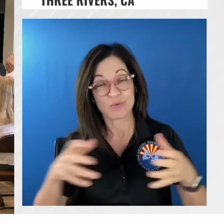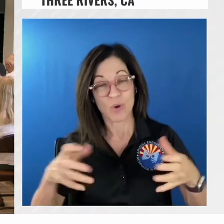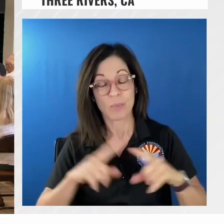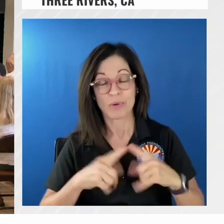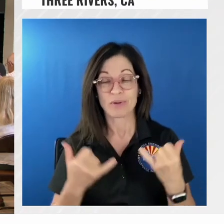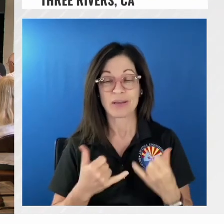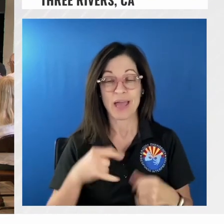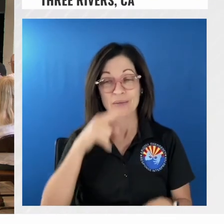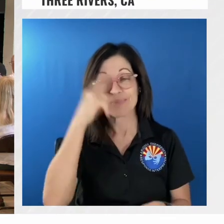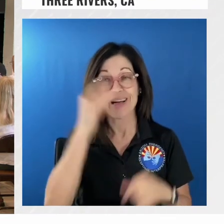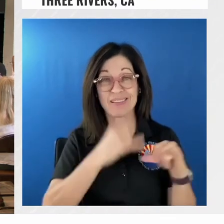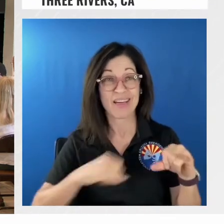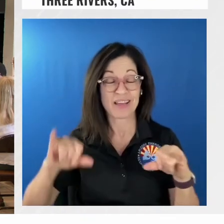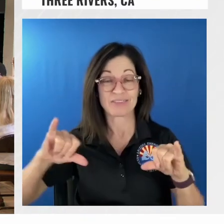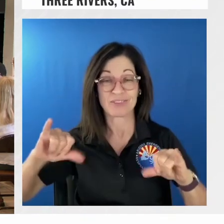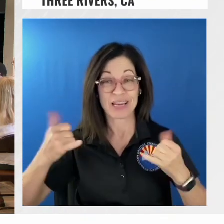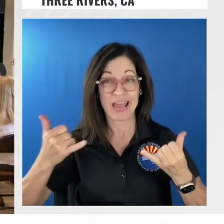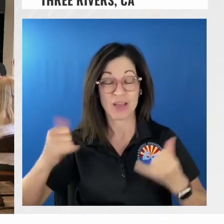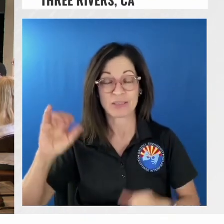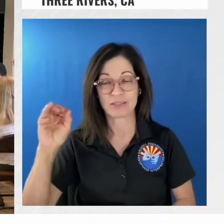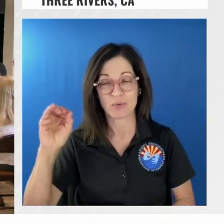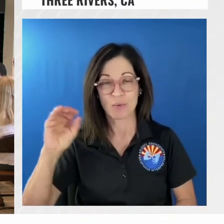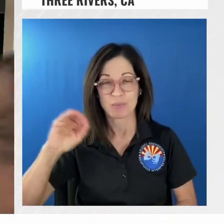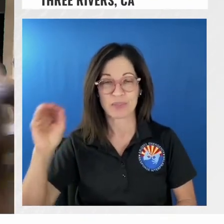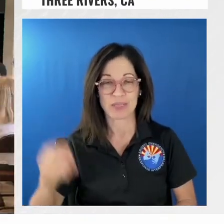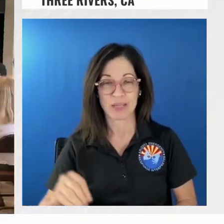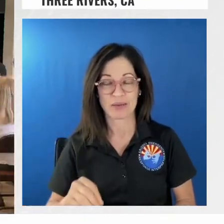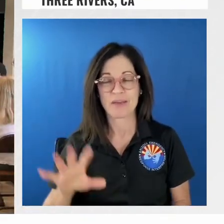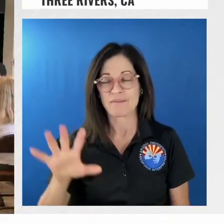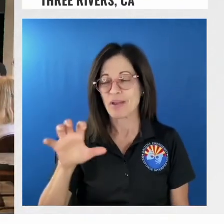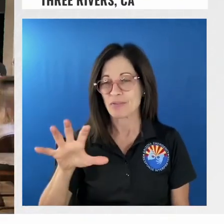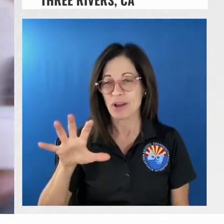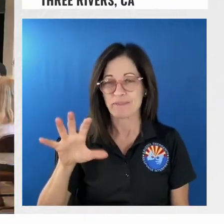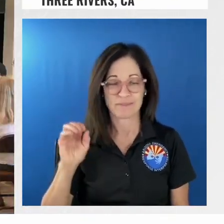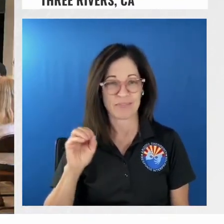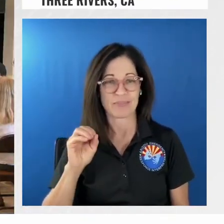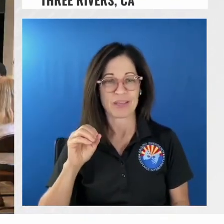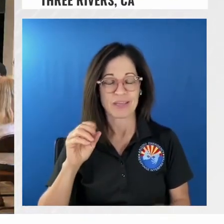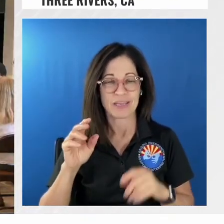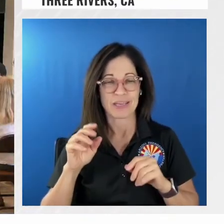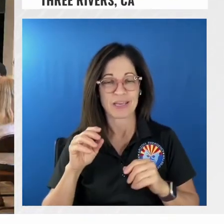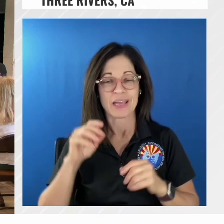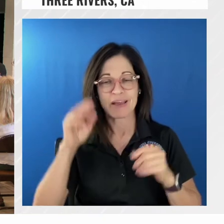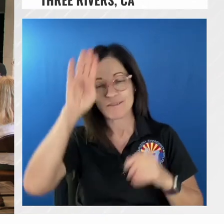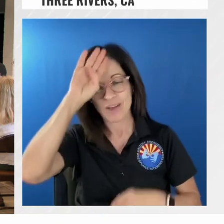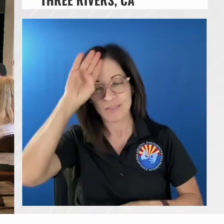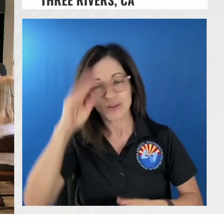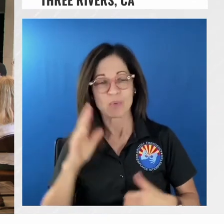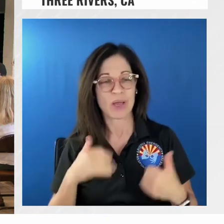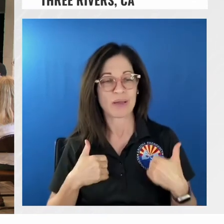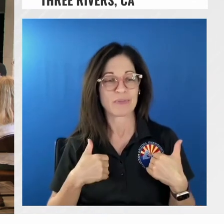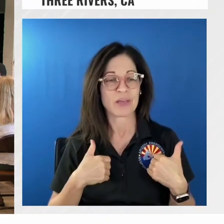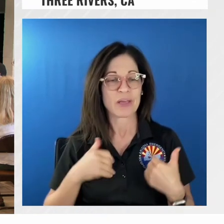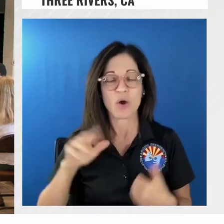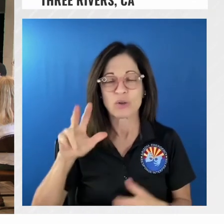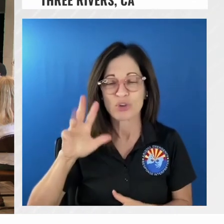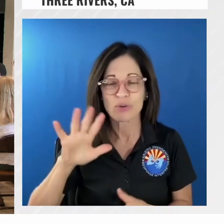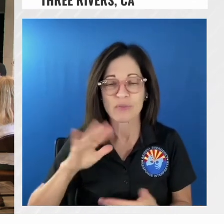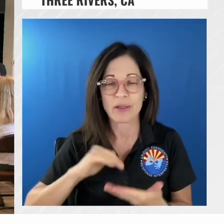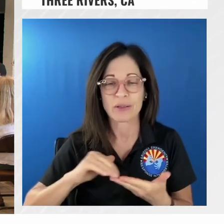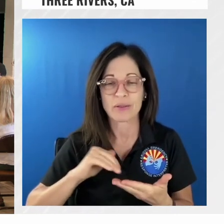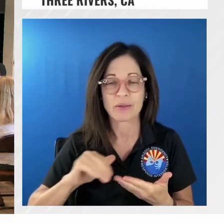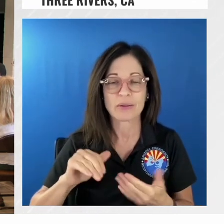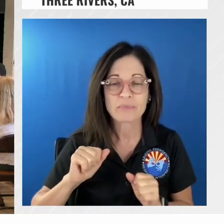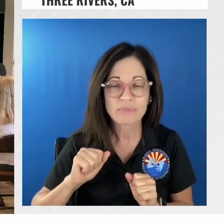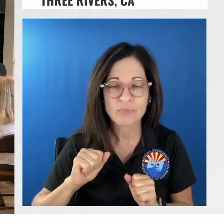and we have 135 firefighters on this we do have a lot more firefighters on order and they are coming in at this time and with that I'd like to